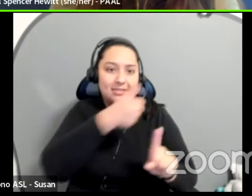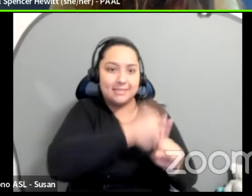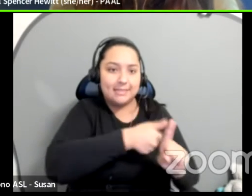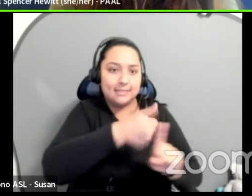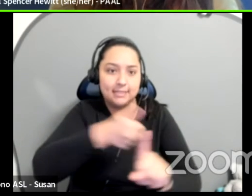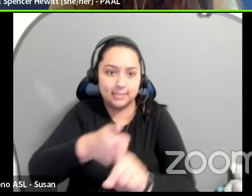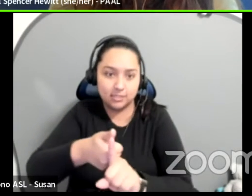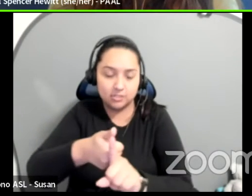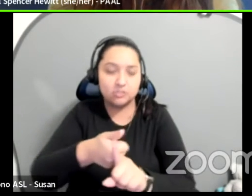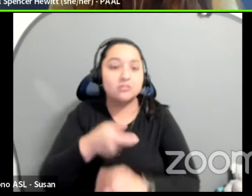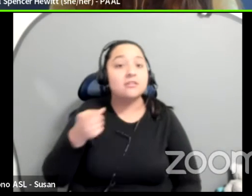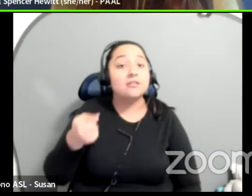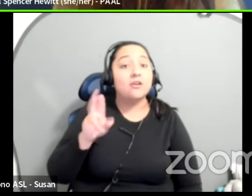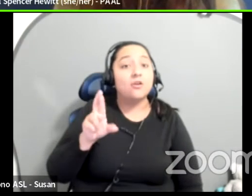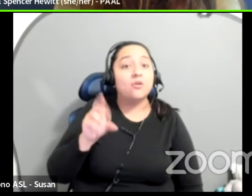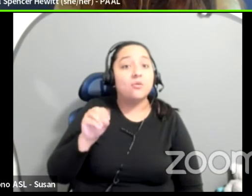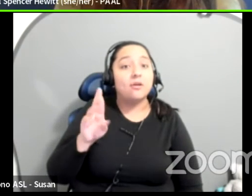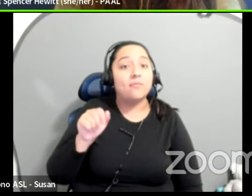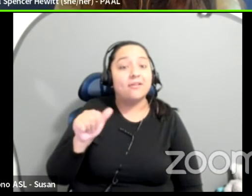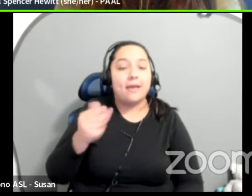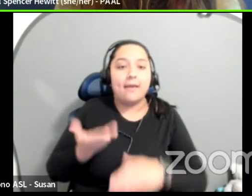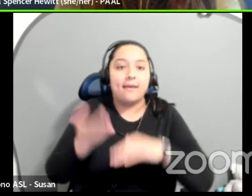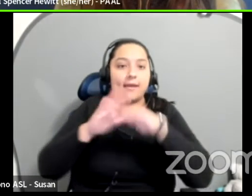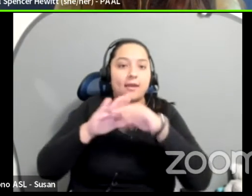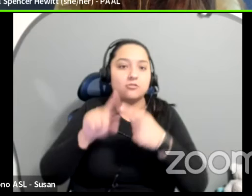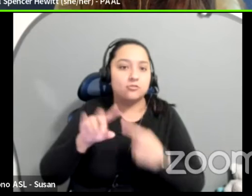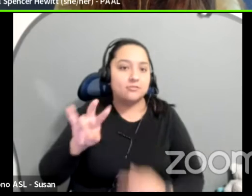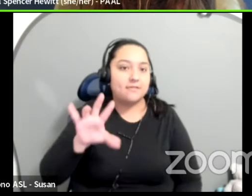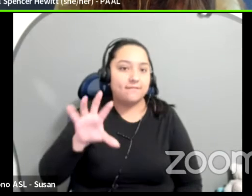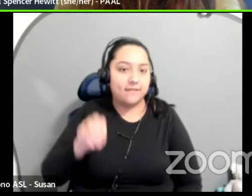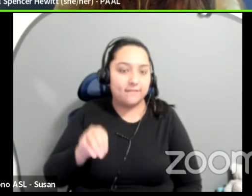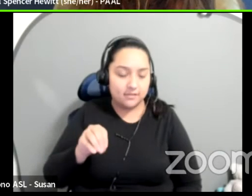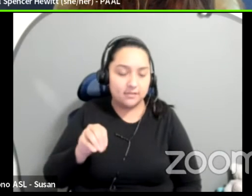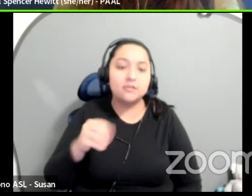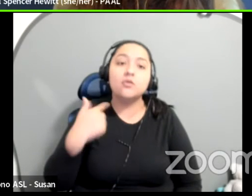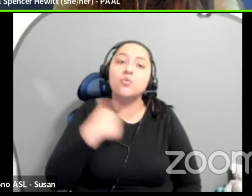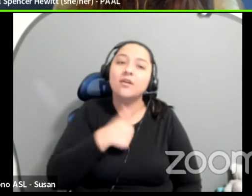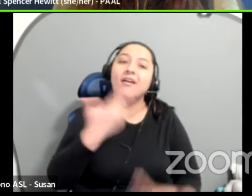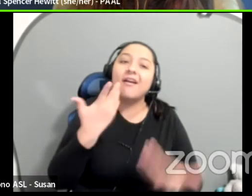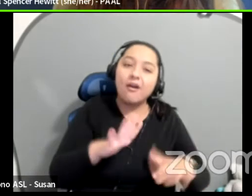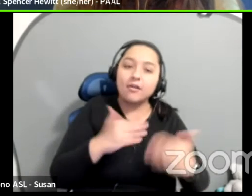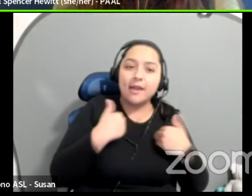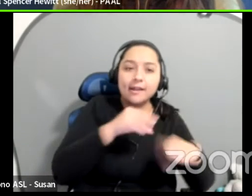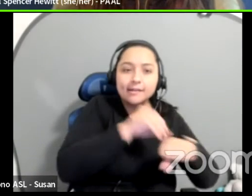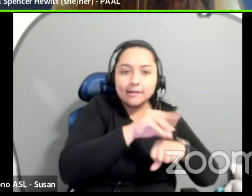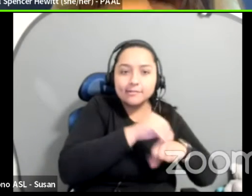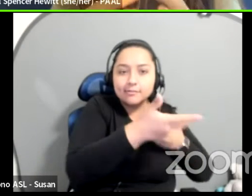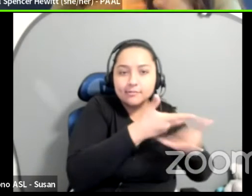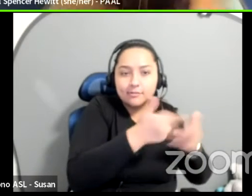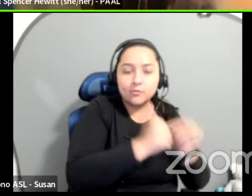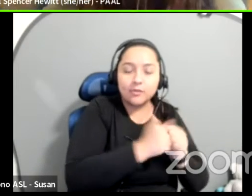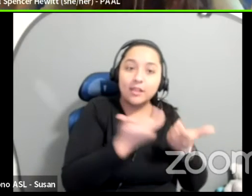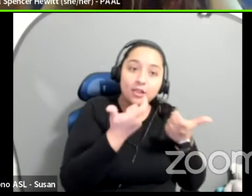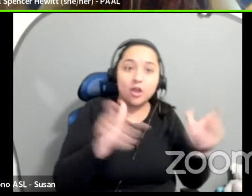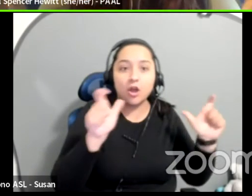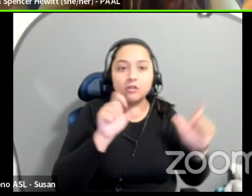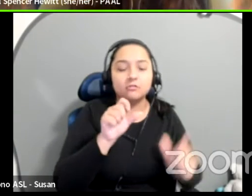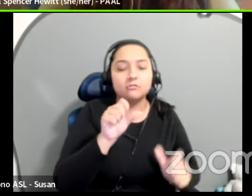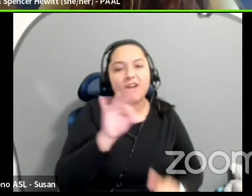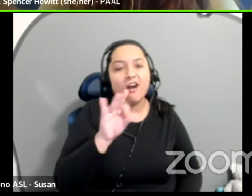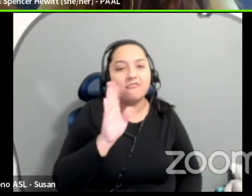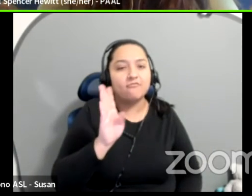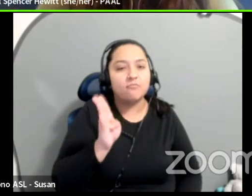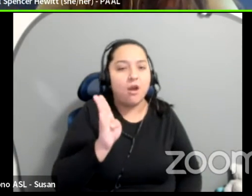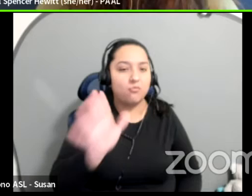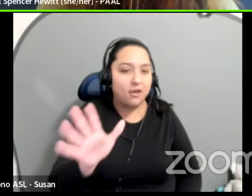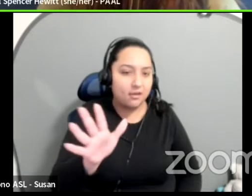put it up to $750. We have consulted with a large off-Broadway organization before, and they just created an annual budget of